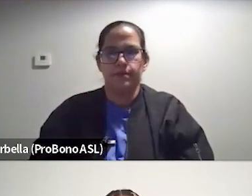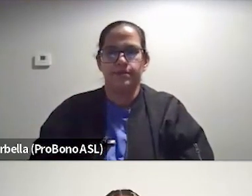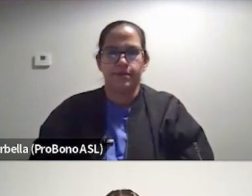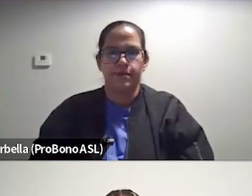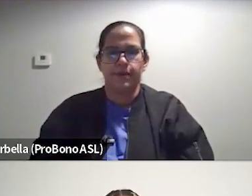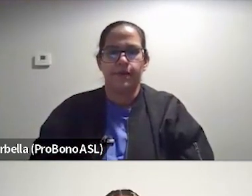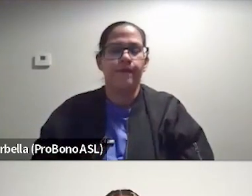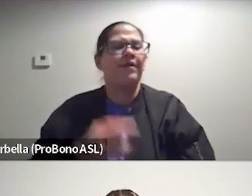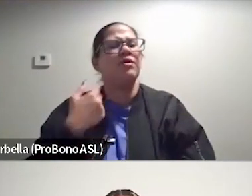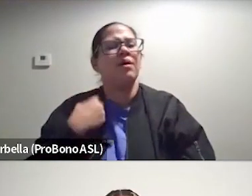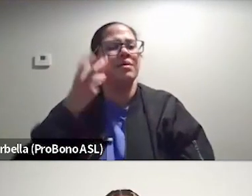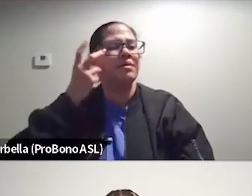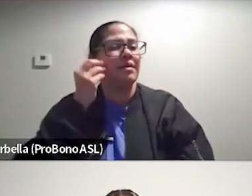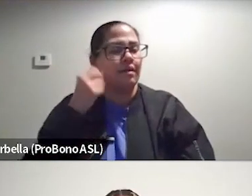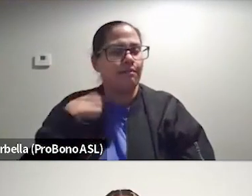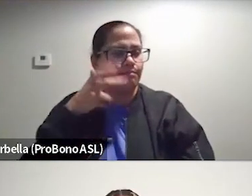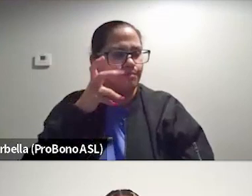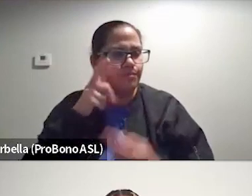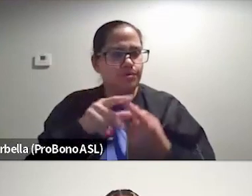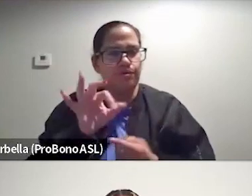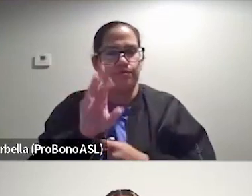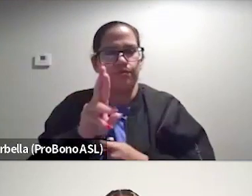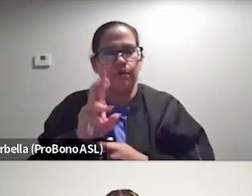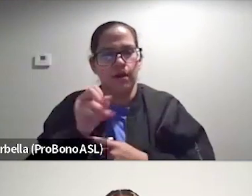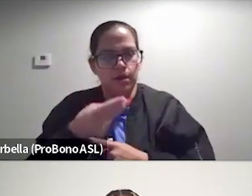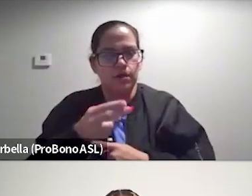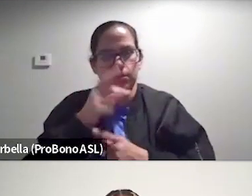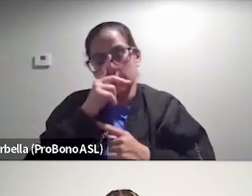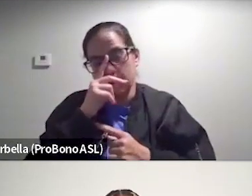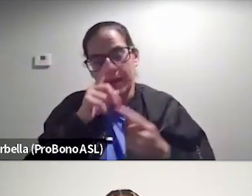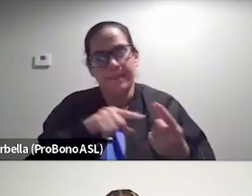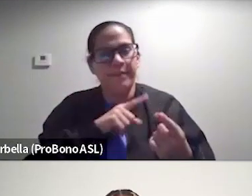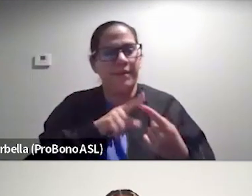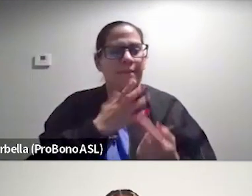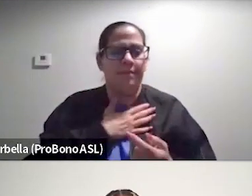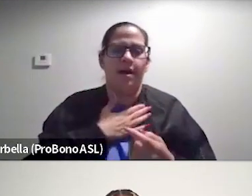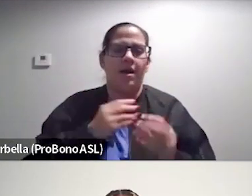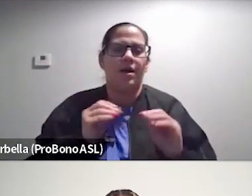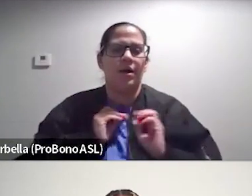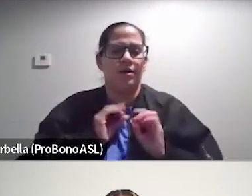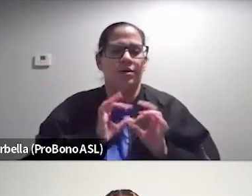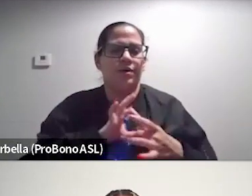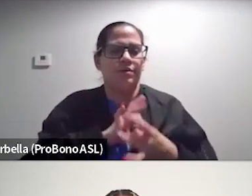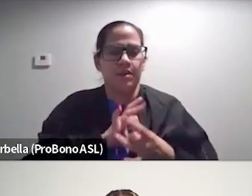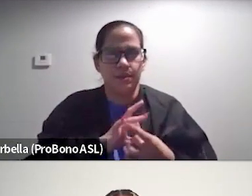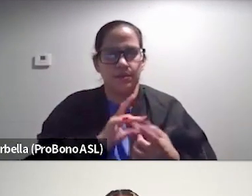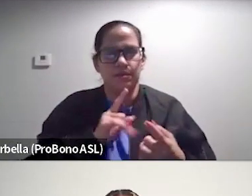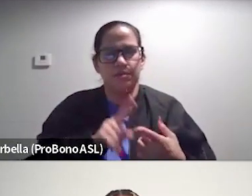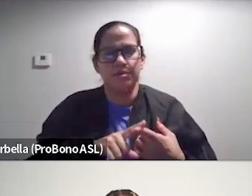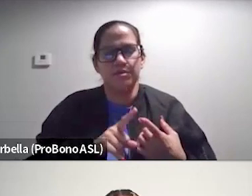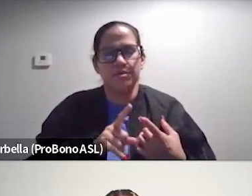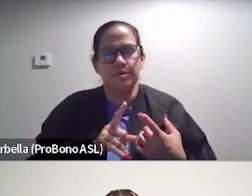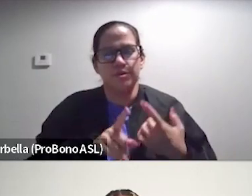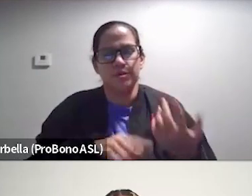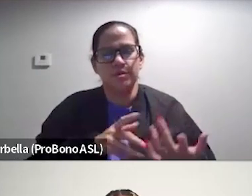Yeah, I was thinking as I was listening to Fresh, um, about my own relationship to the,